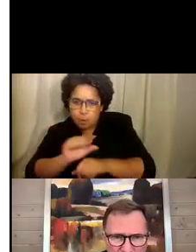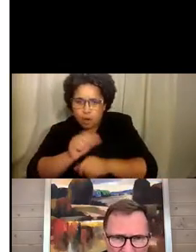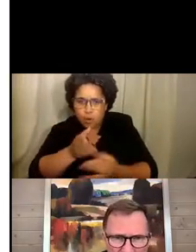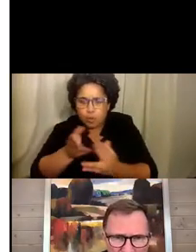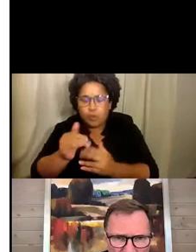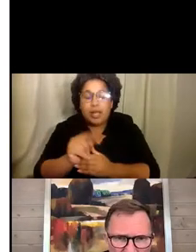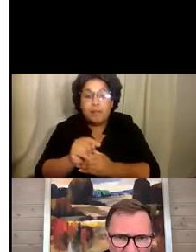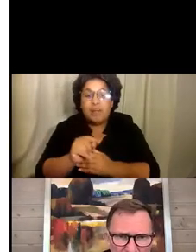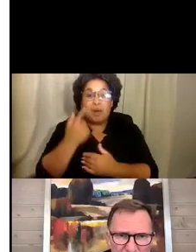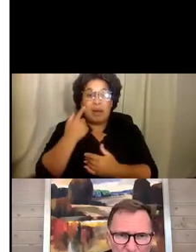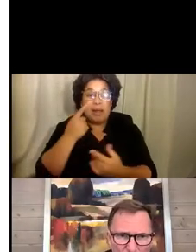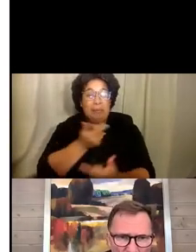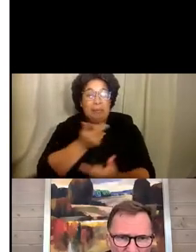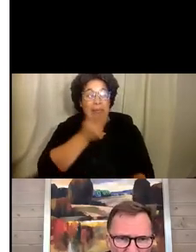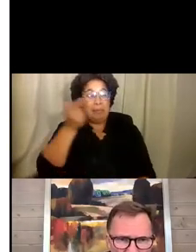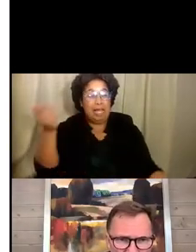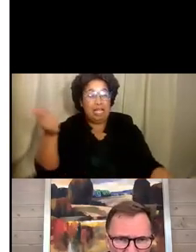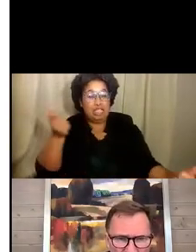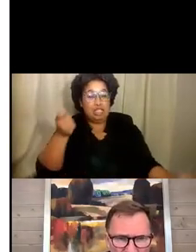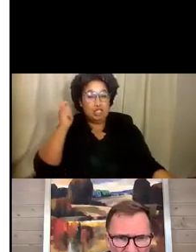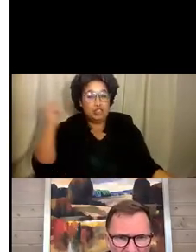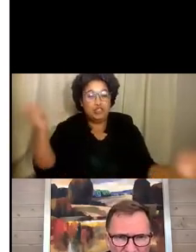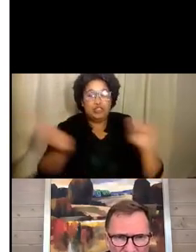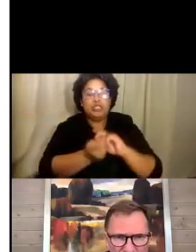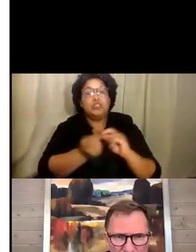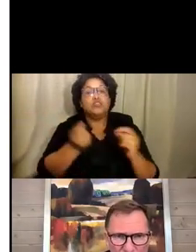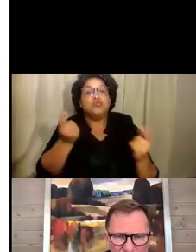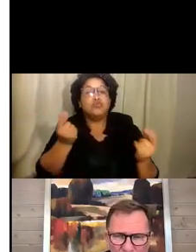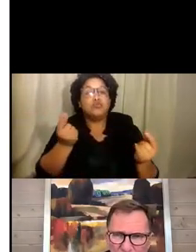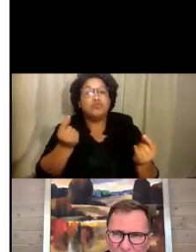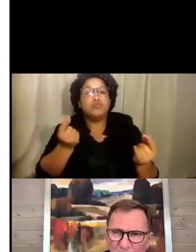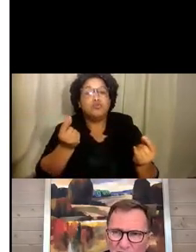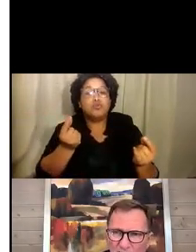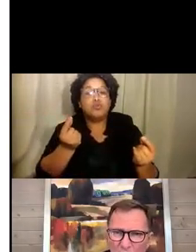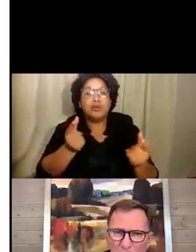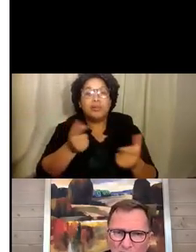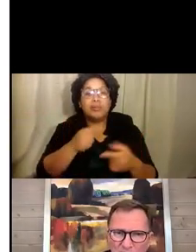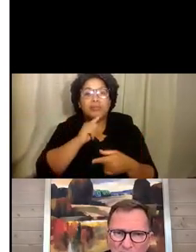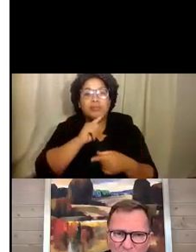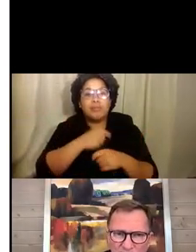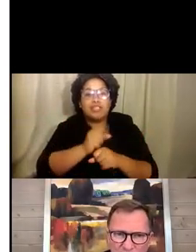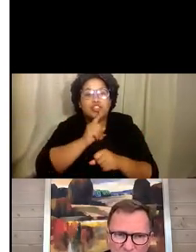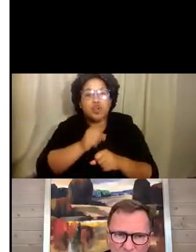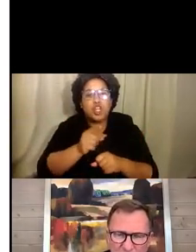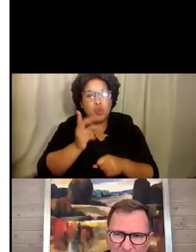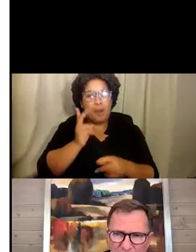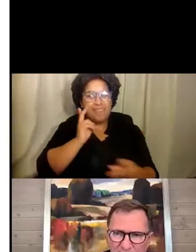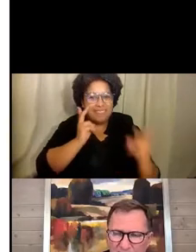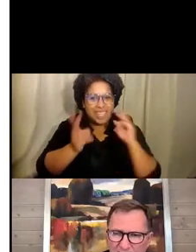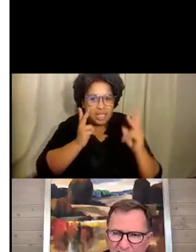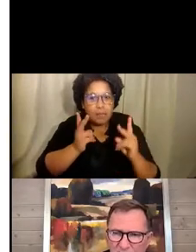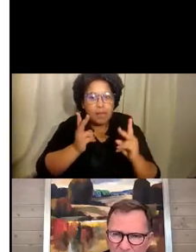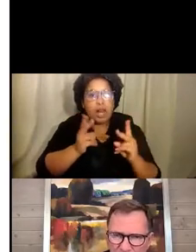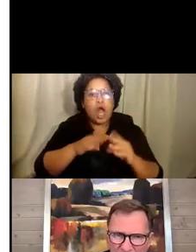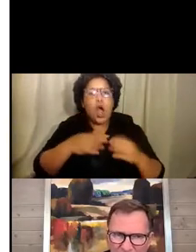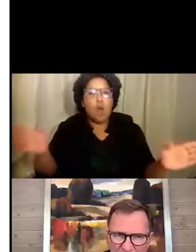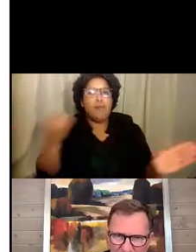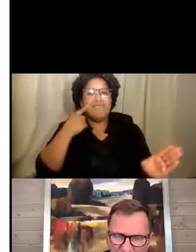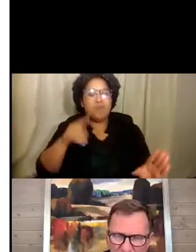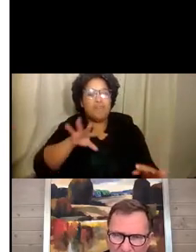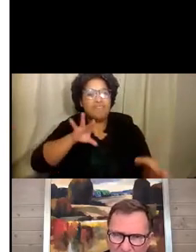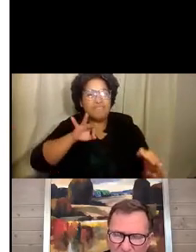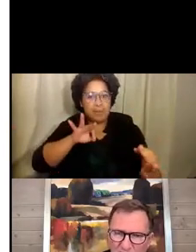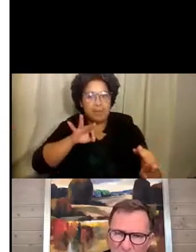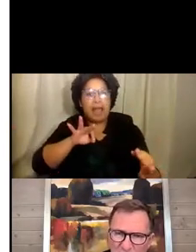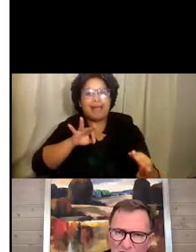major change, you want to make sure that you're visible and open for feedback and to provide that